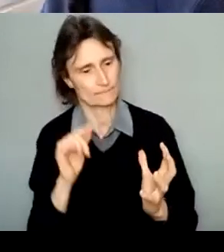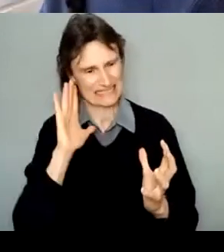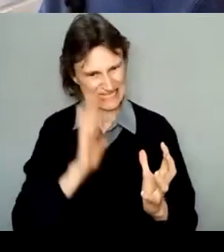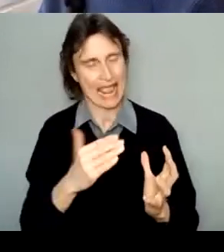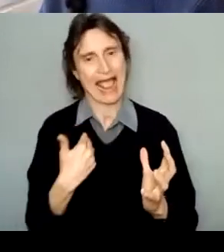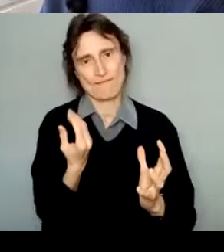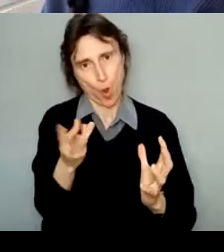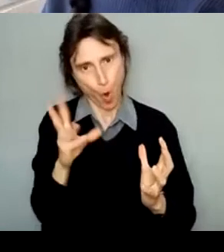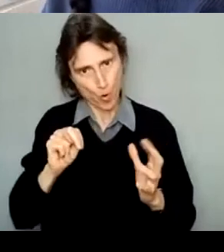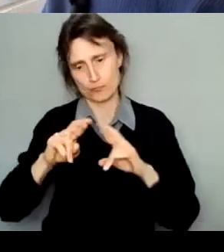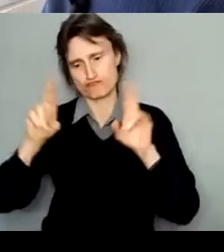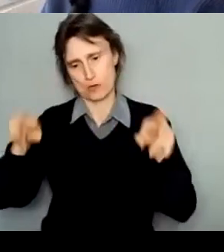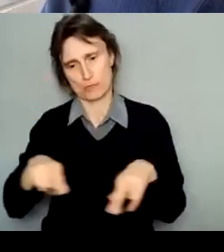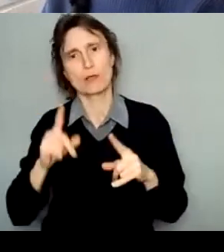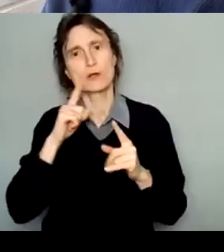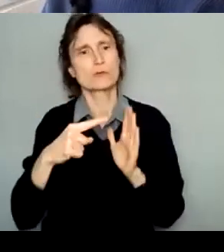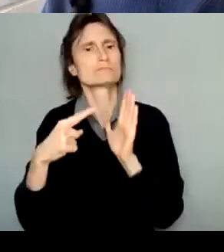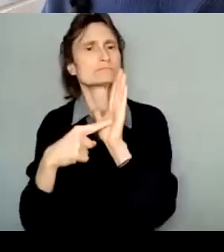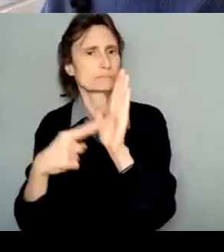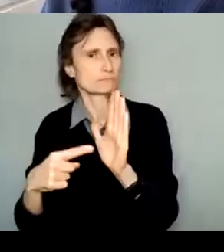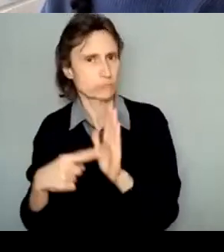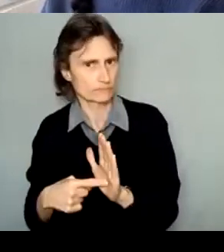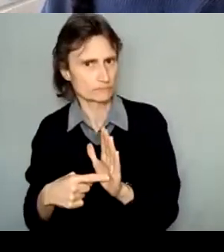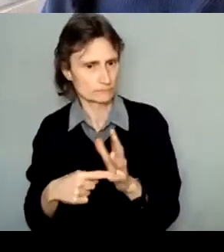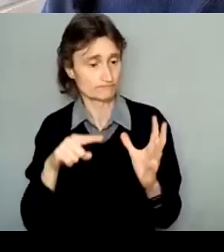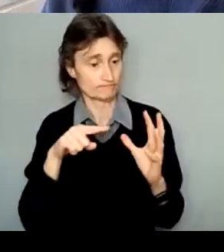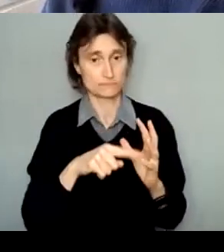or all the members' individual resumes in a single PDF.